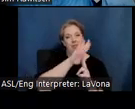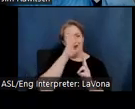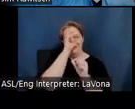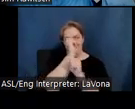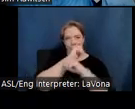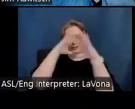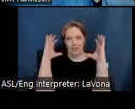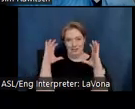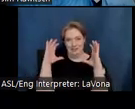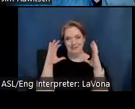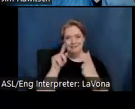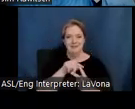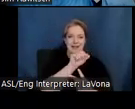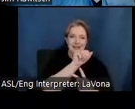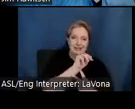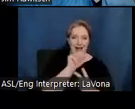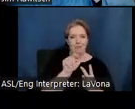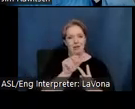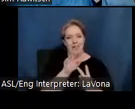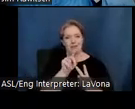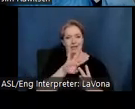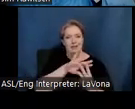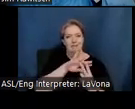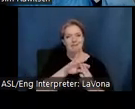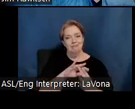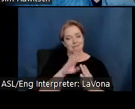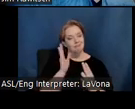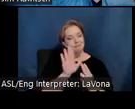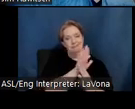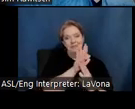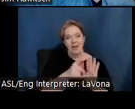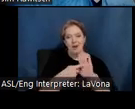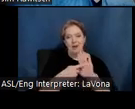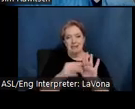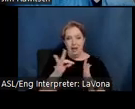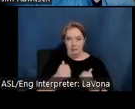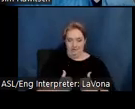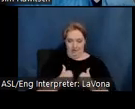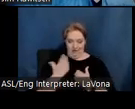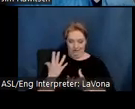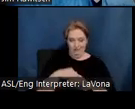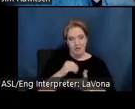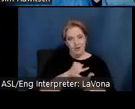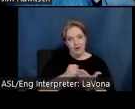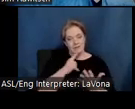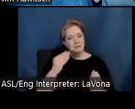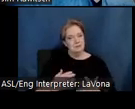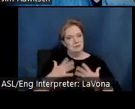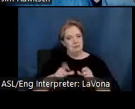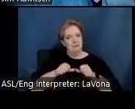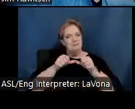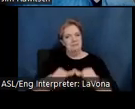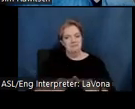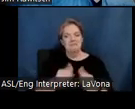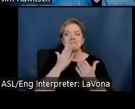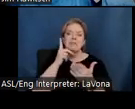Sam and Alfreda Malouf, whose example of artful living inspires us still. Thanks so much for sharing this journey. We